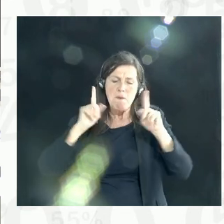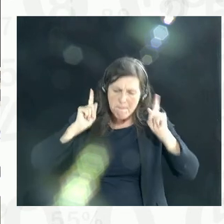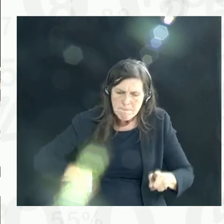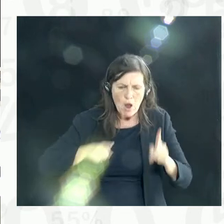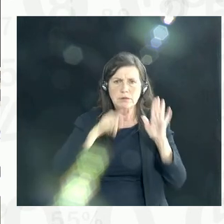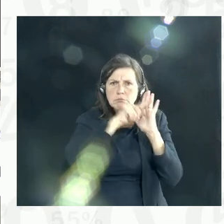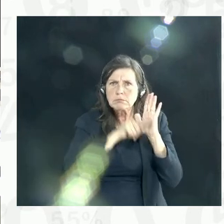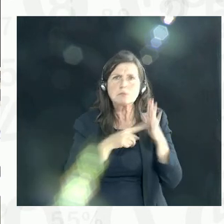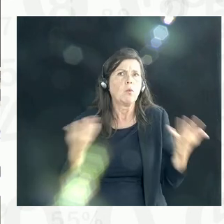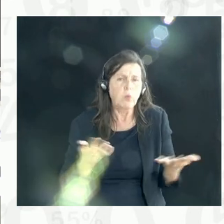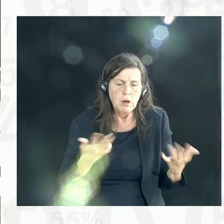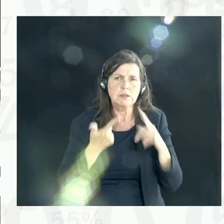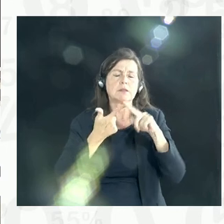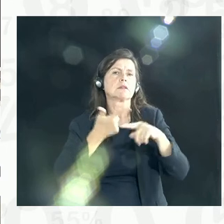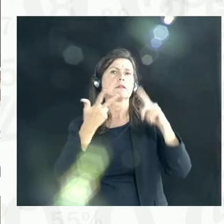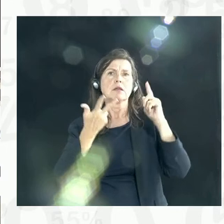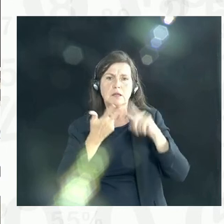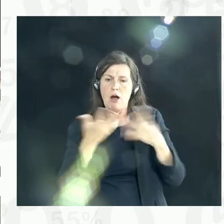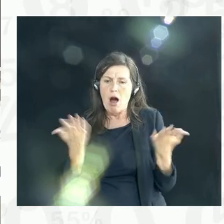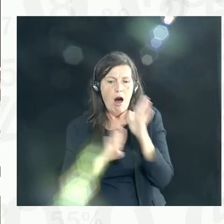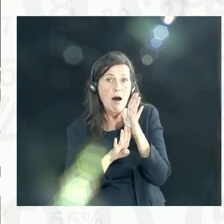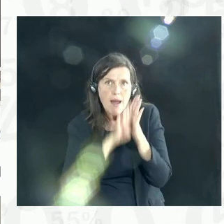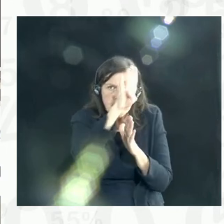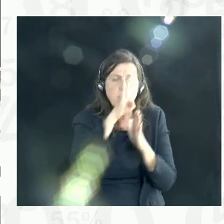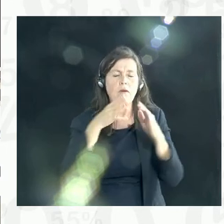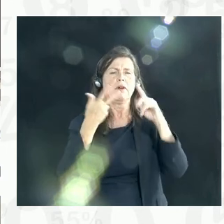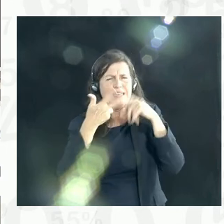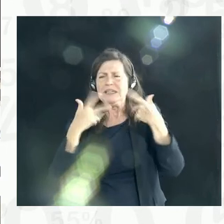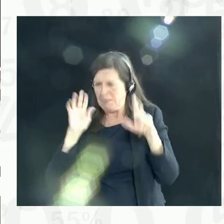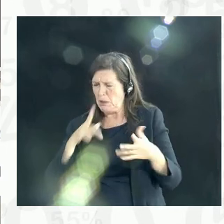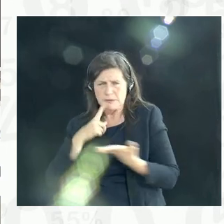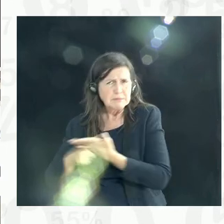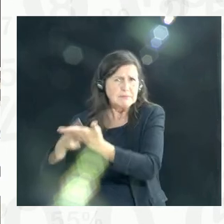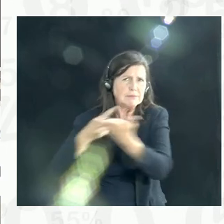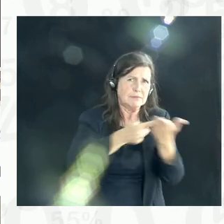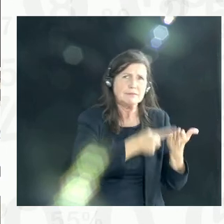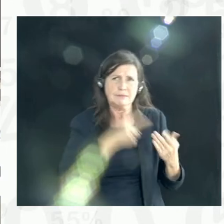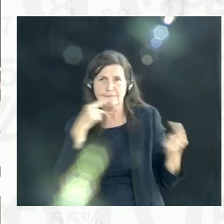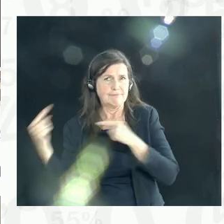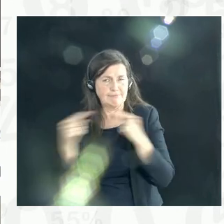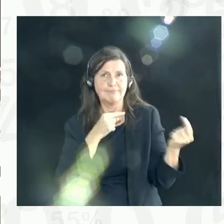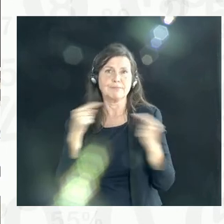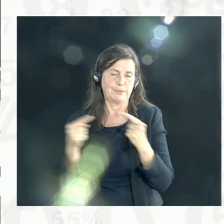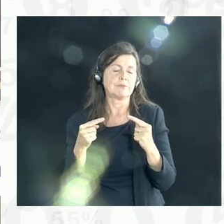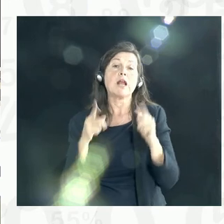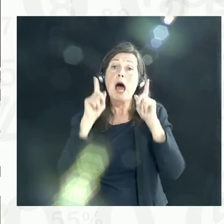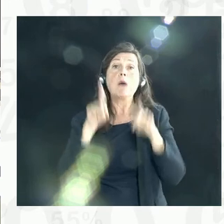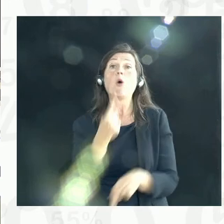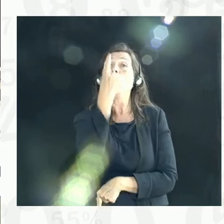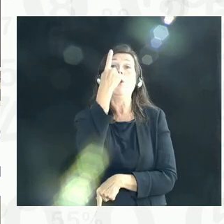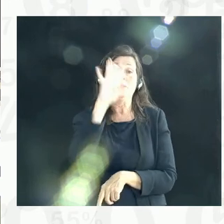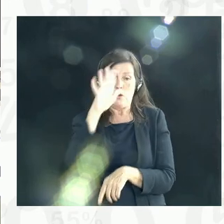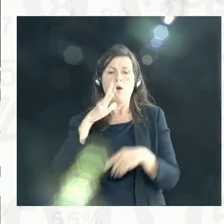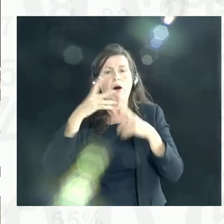and update the data. So this type of follow-up on a constant and regular basis is very